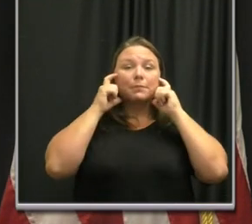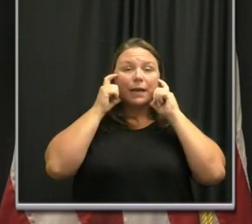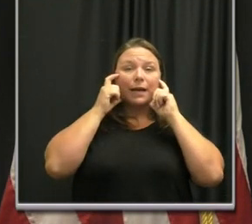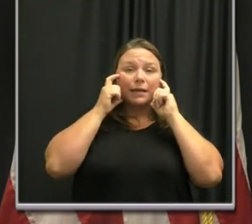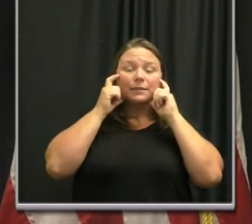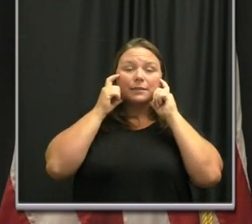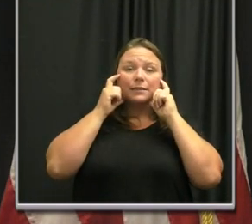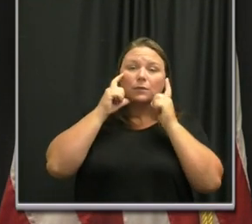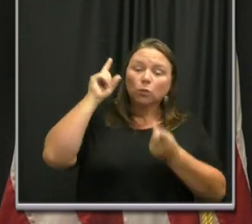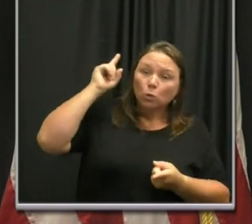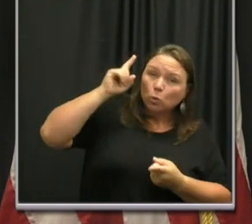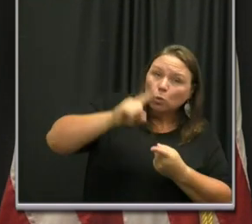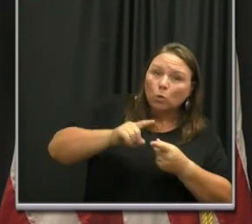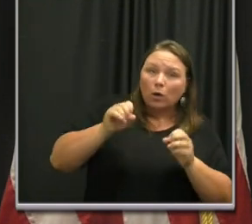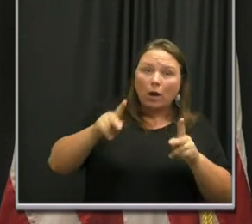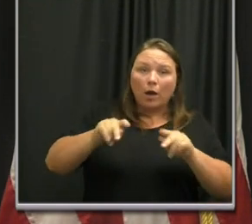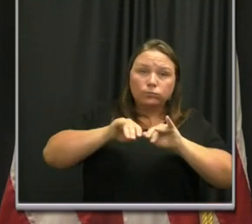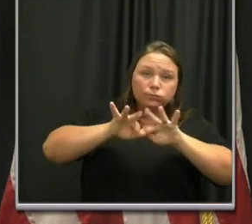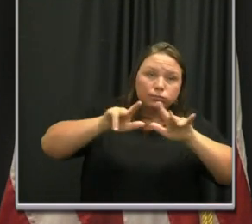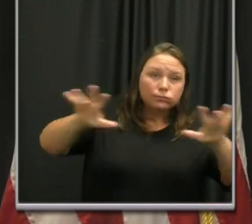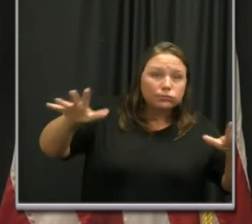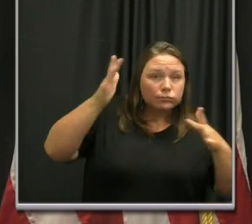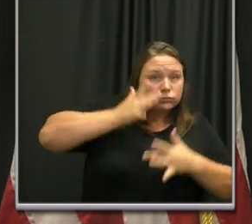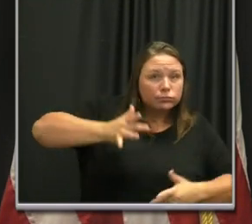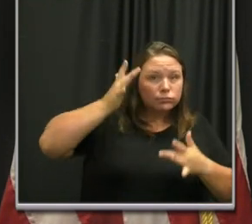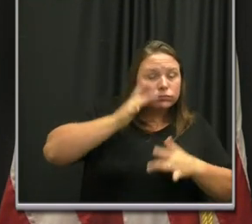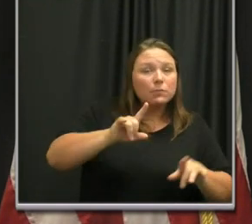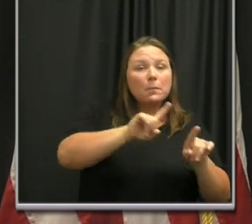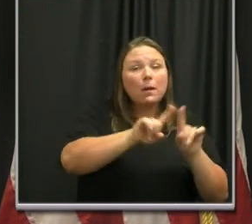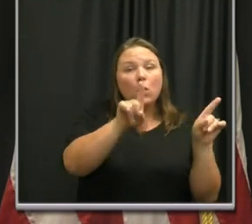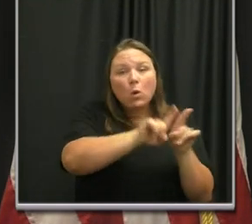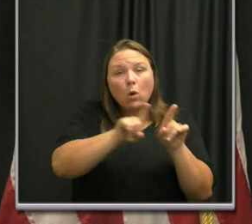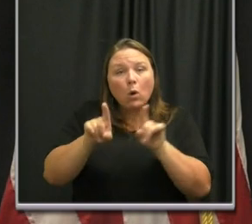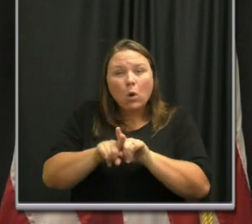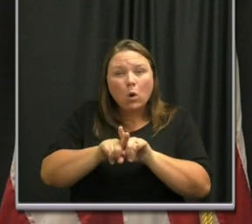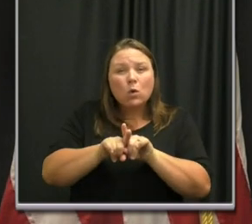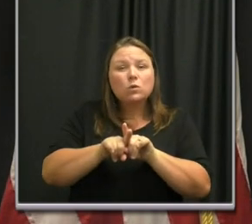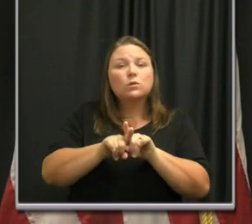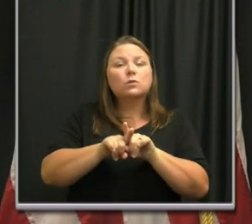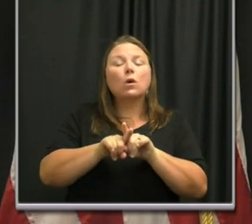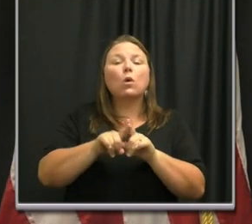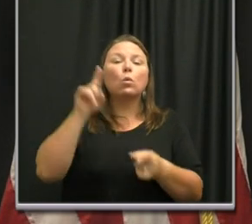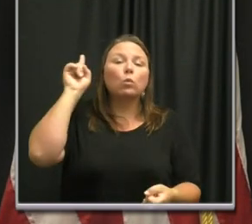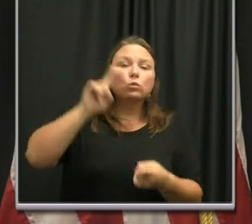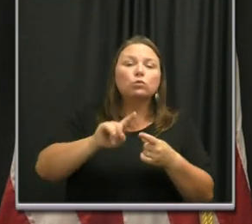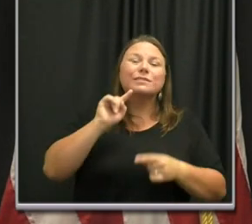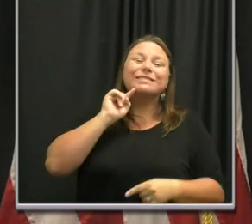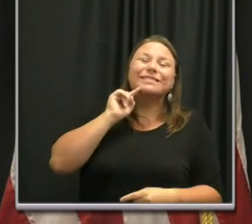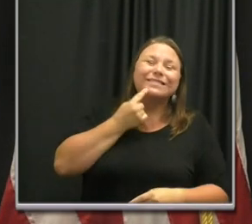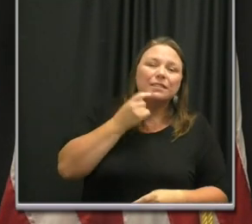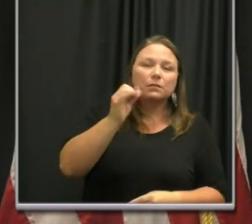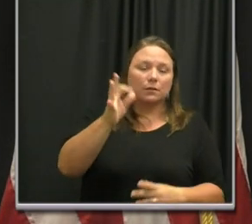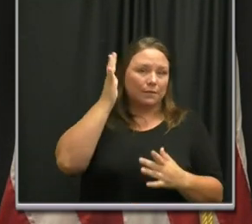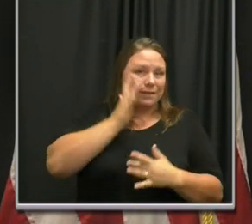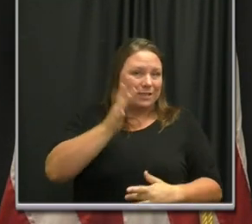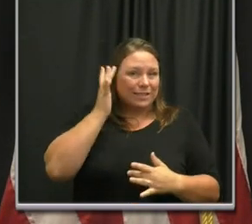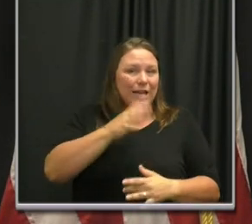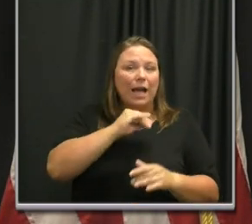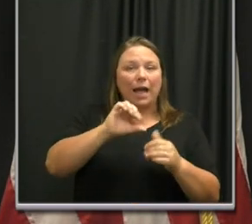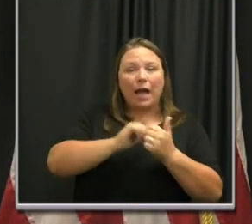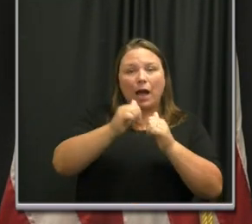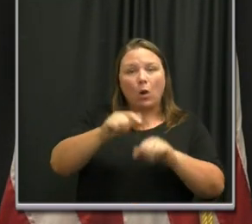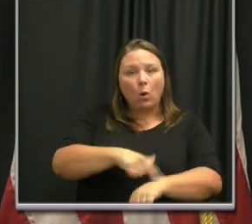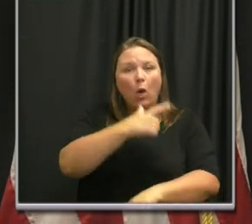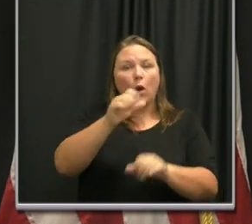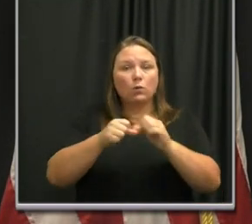not only reduces the chance of spreading the virus, but also reduces the severity of the disease and the length